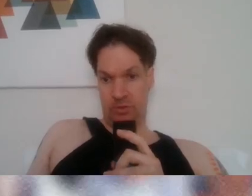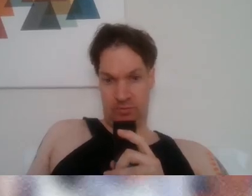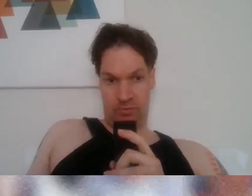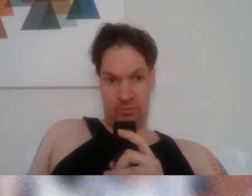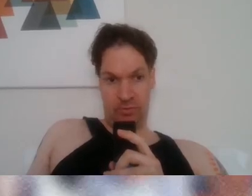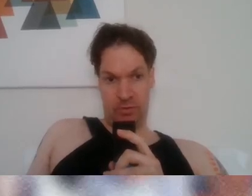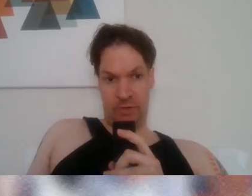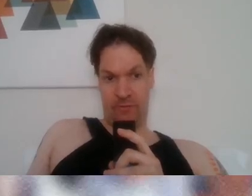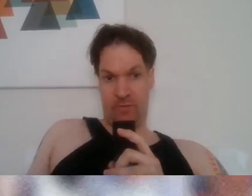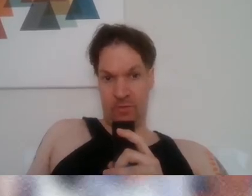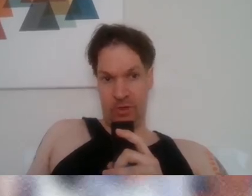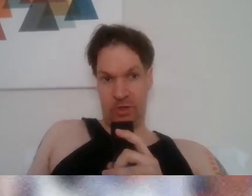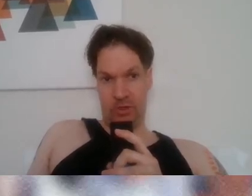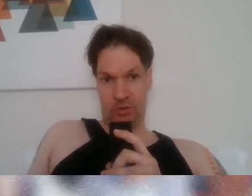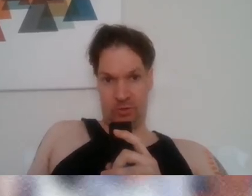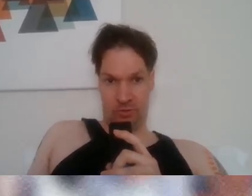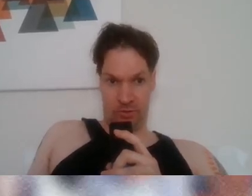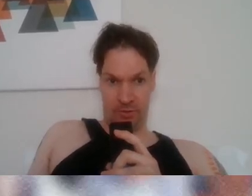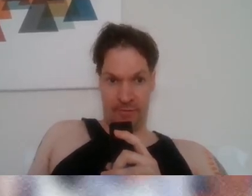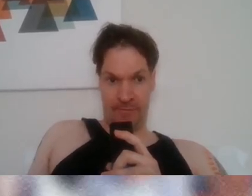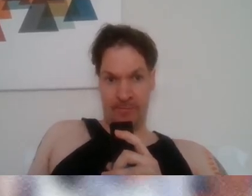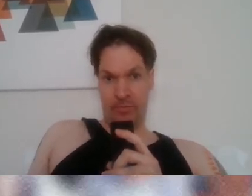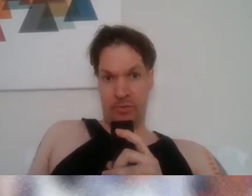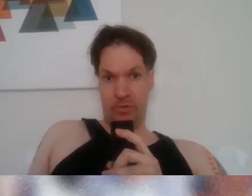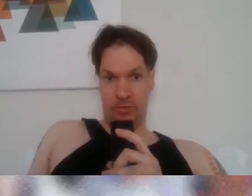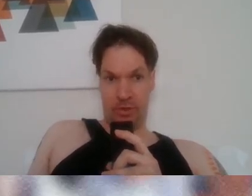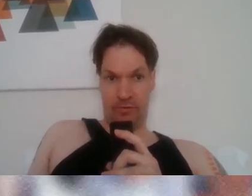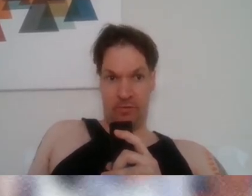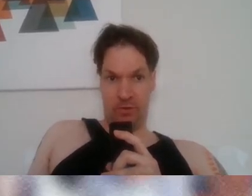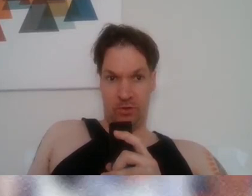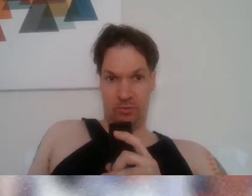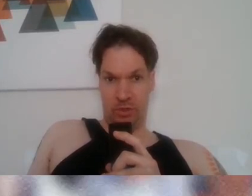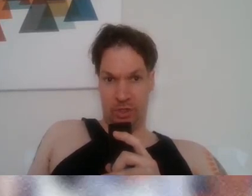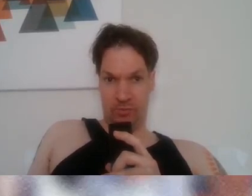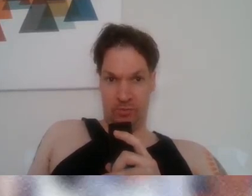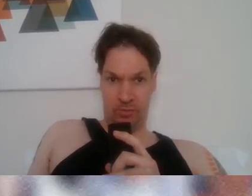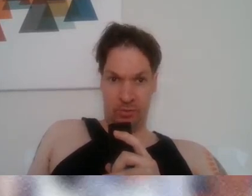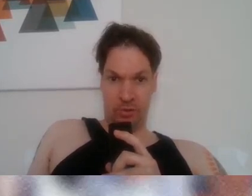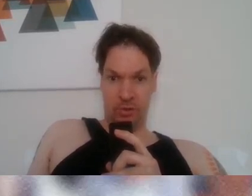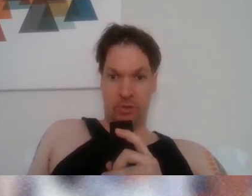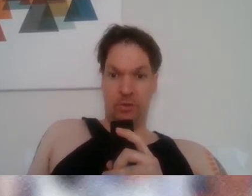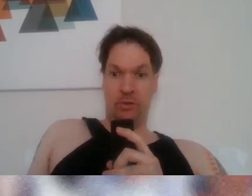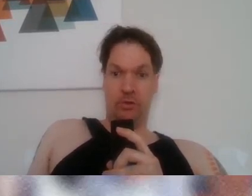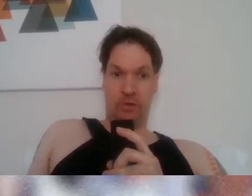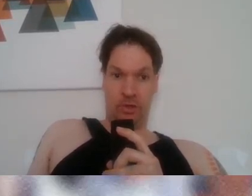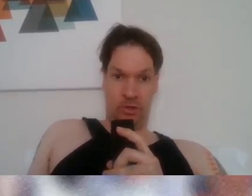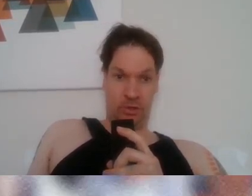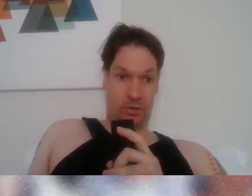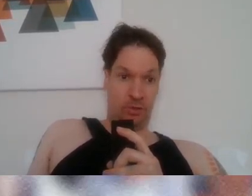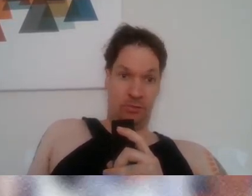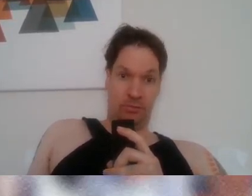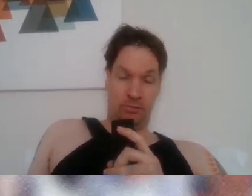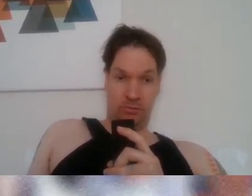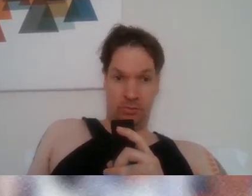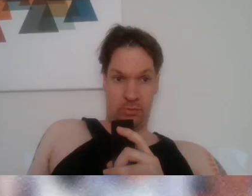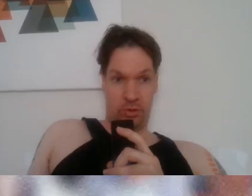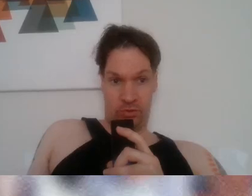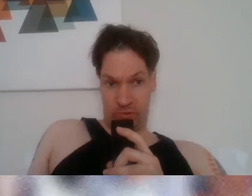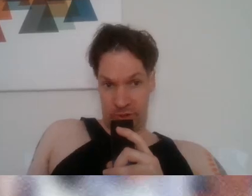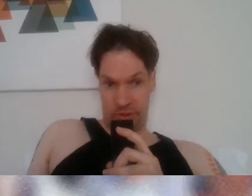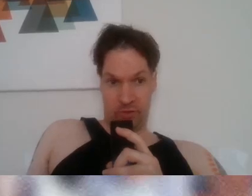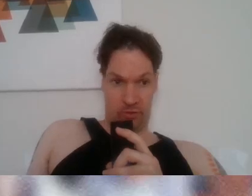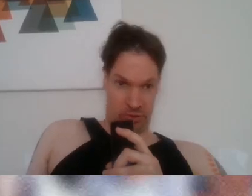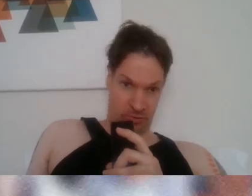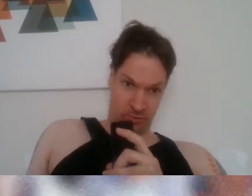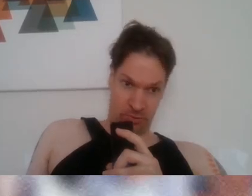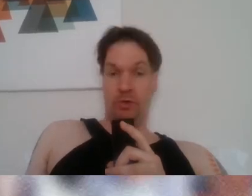home at 40 years old to play for the home team. That is a